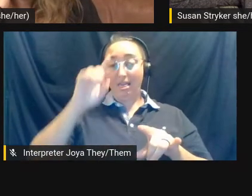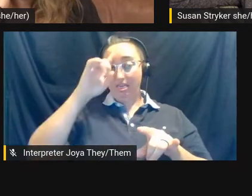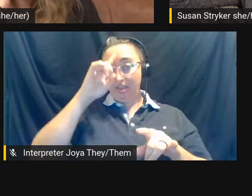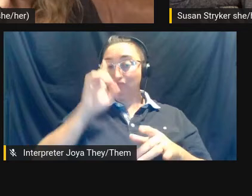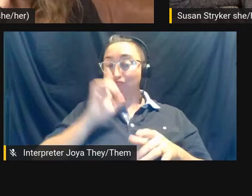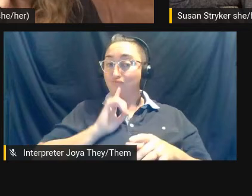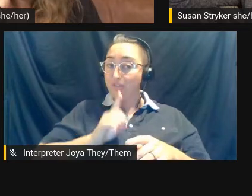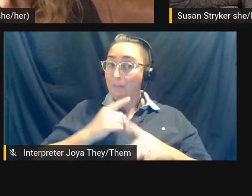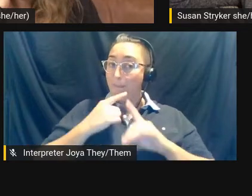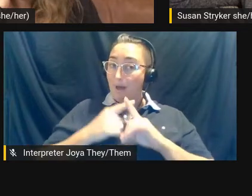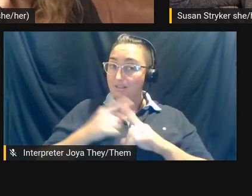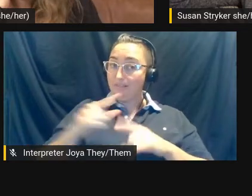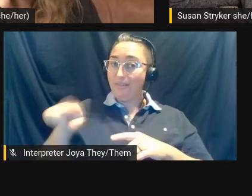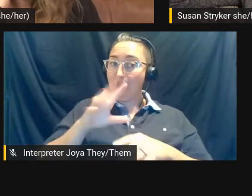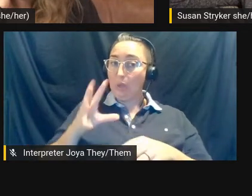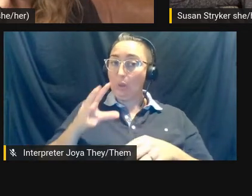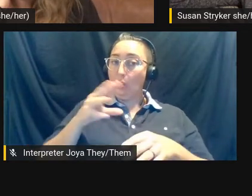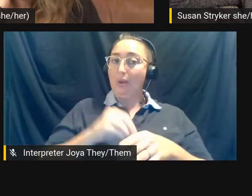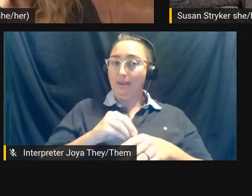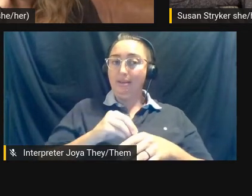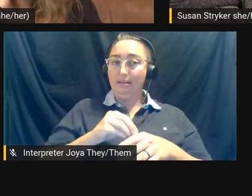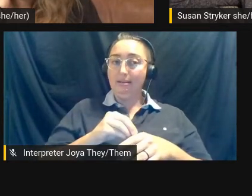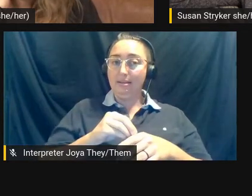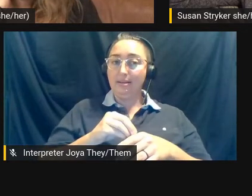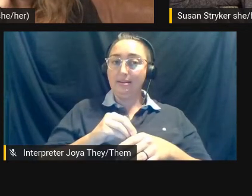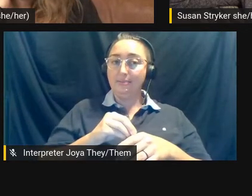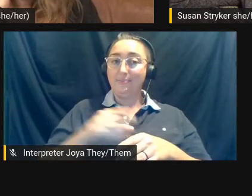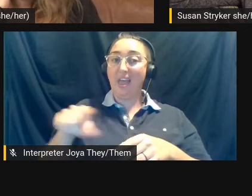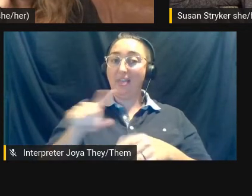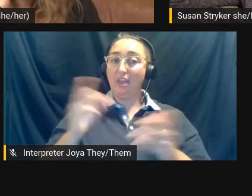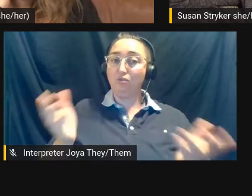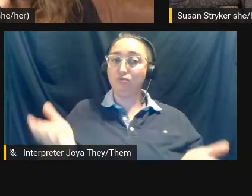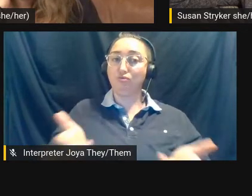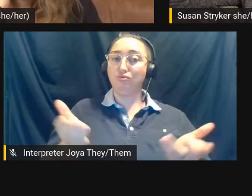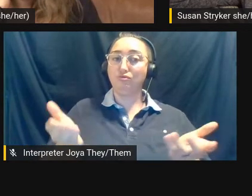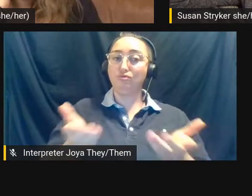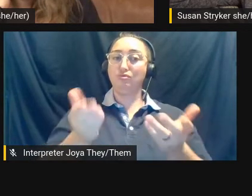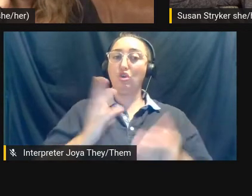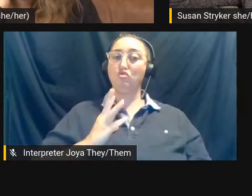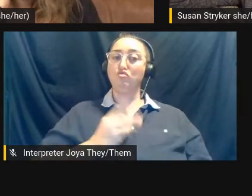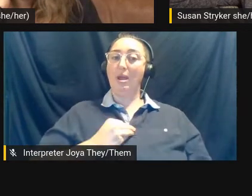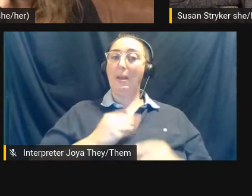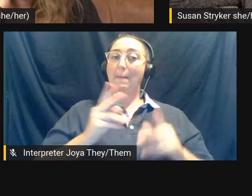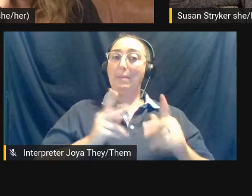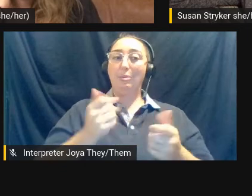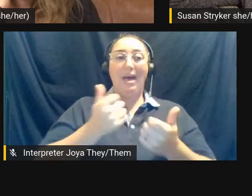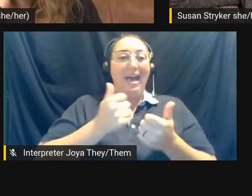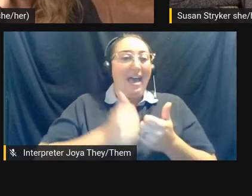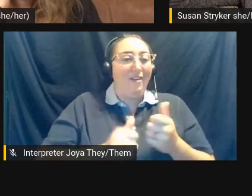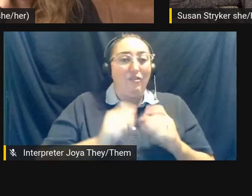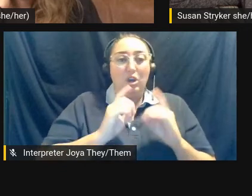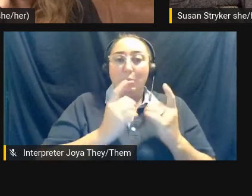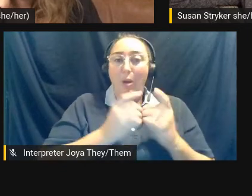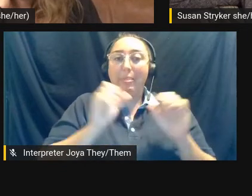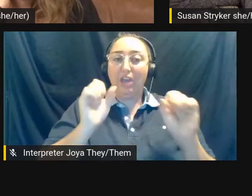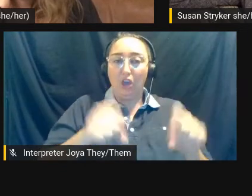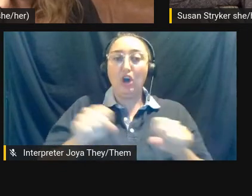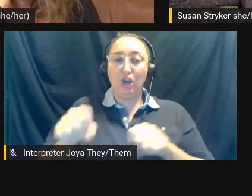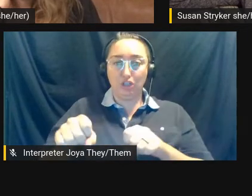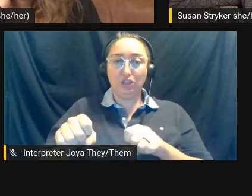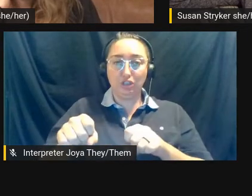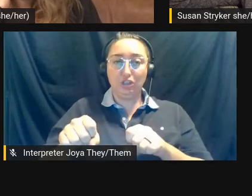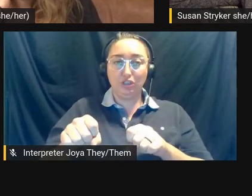they, um, included, um, and promoted trans people in every arena that they could, from